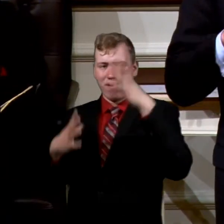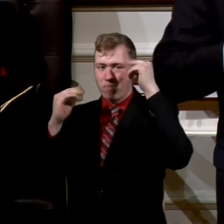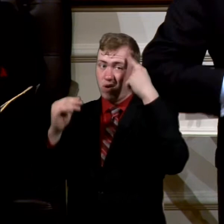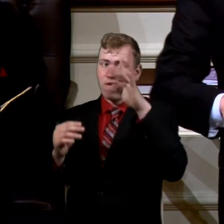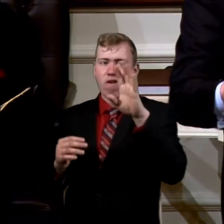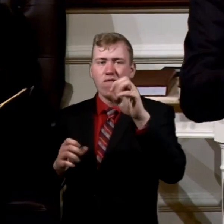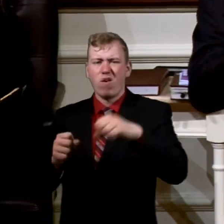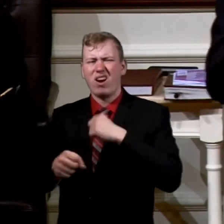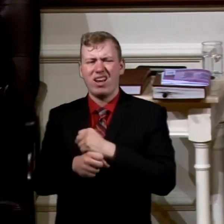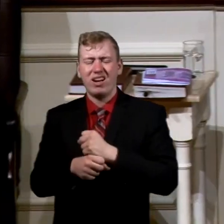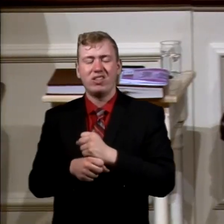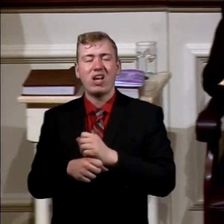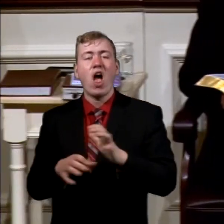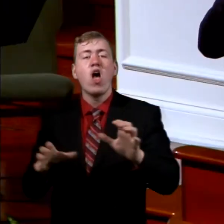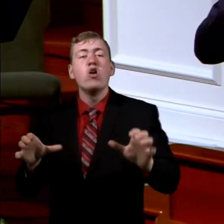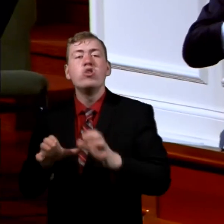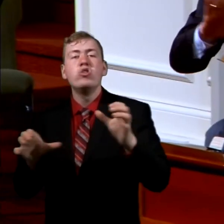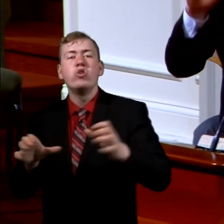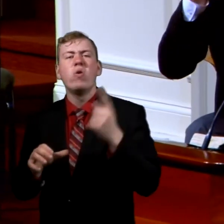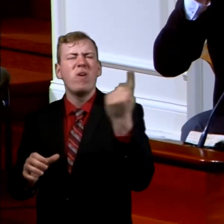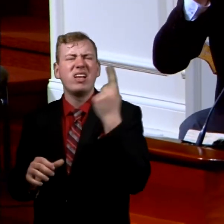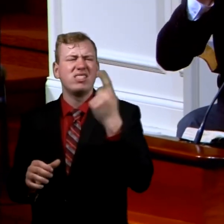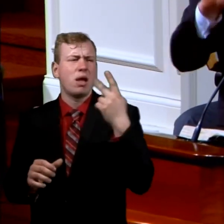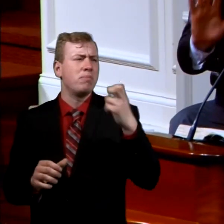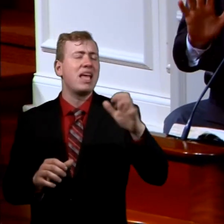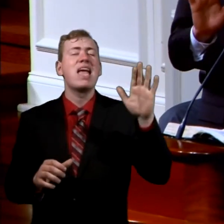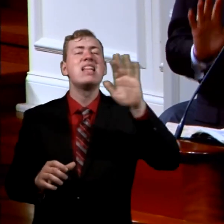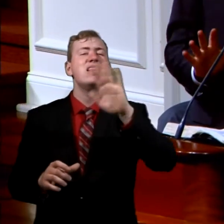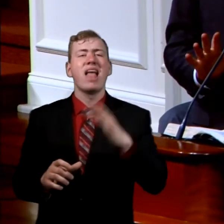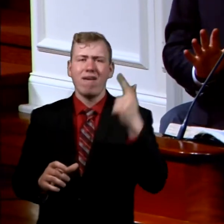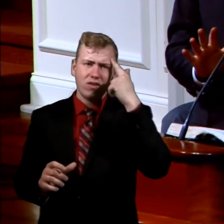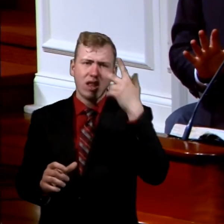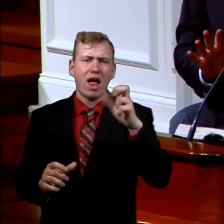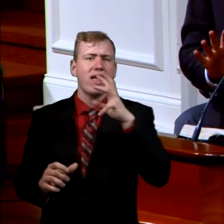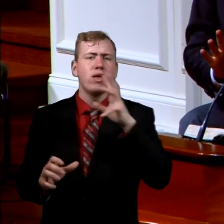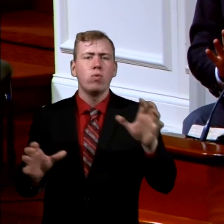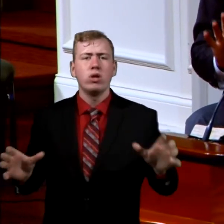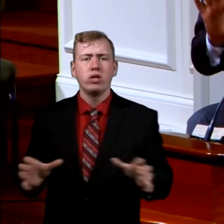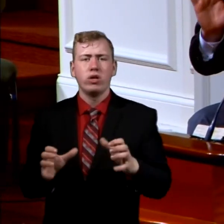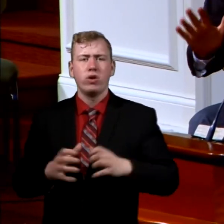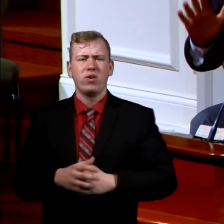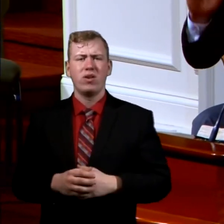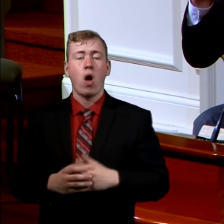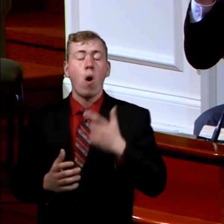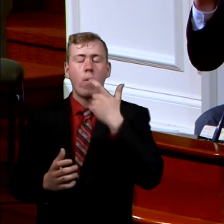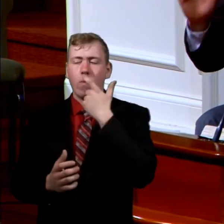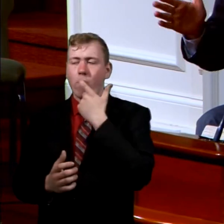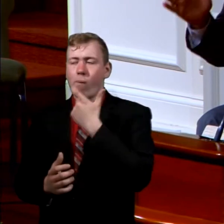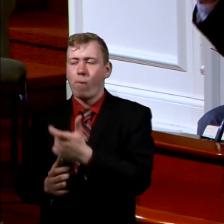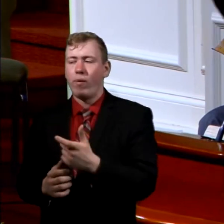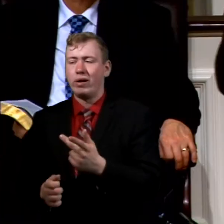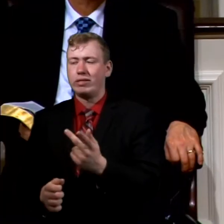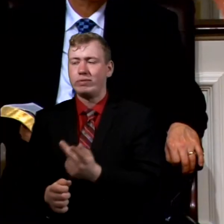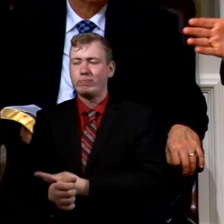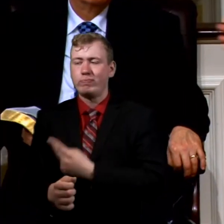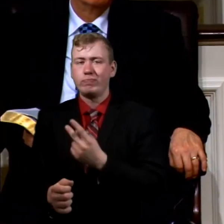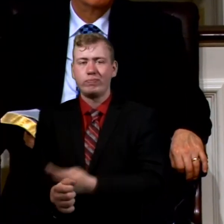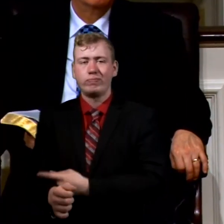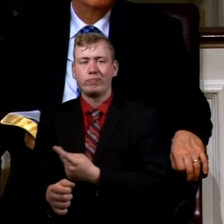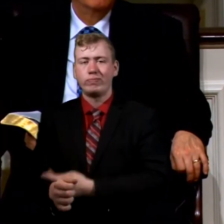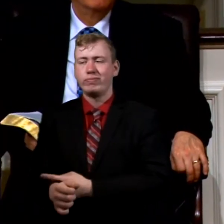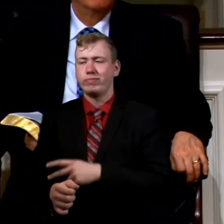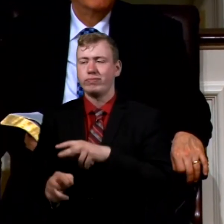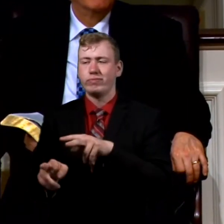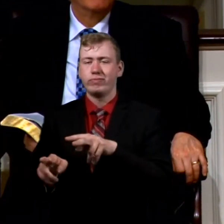Doing something that he never thought he would ever do. Watch stinking sheep.